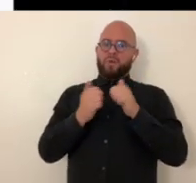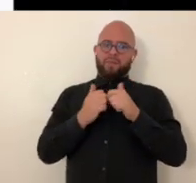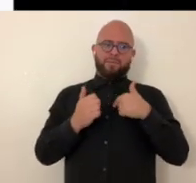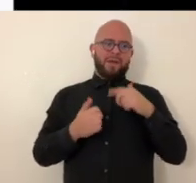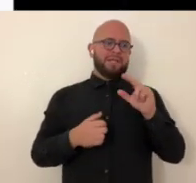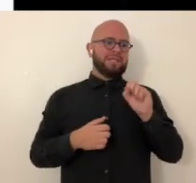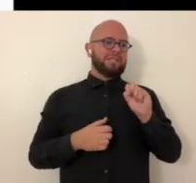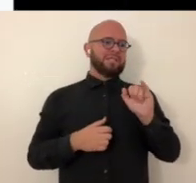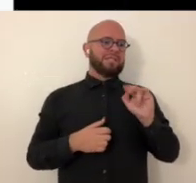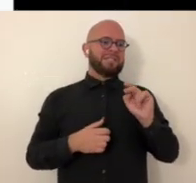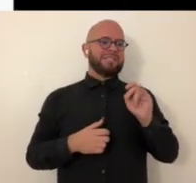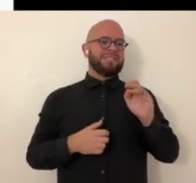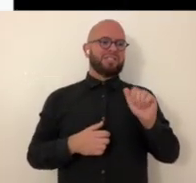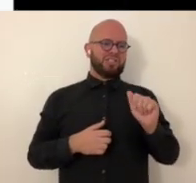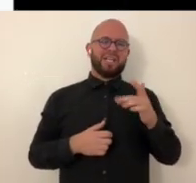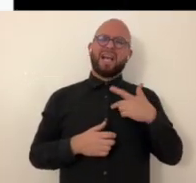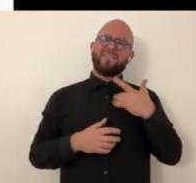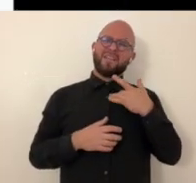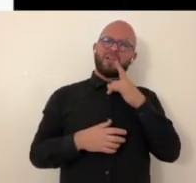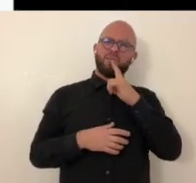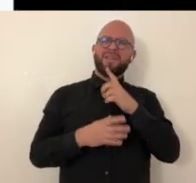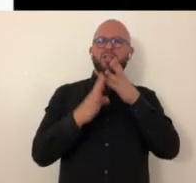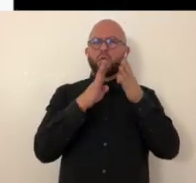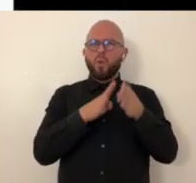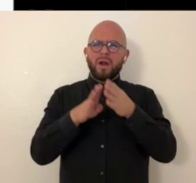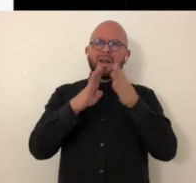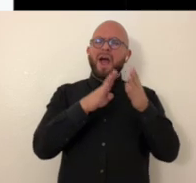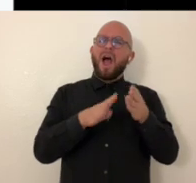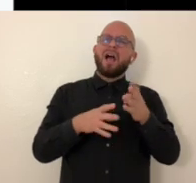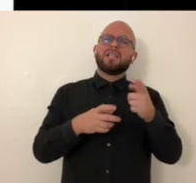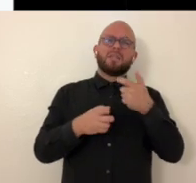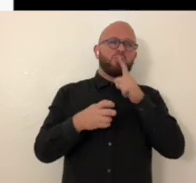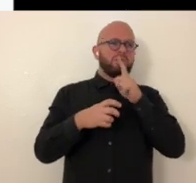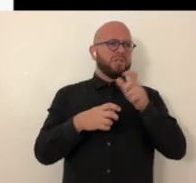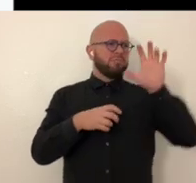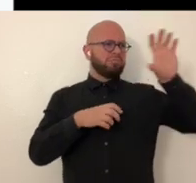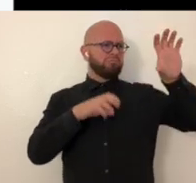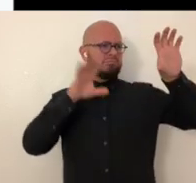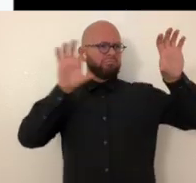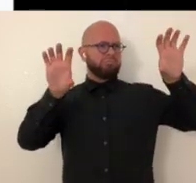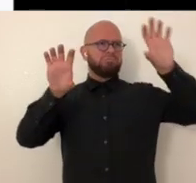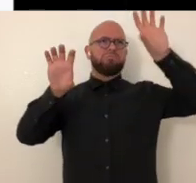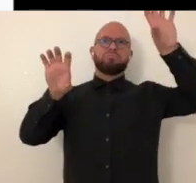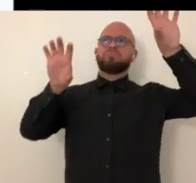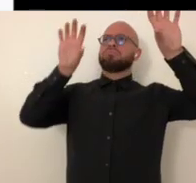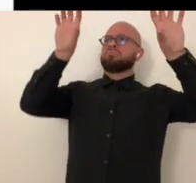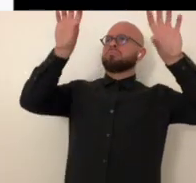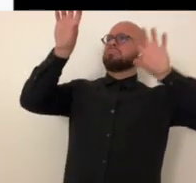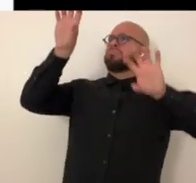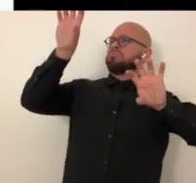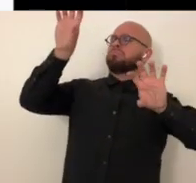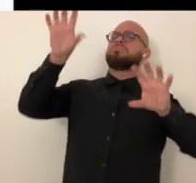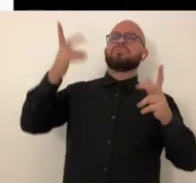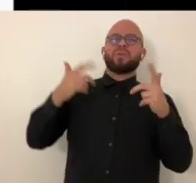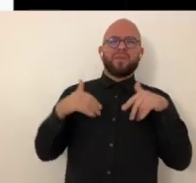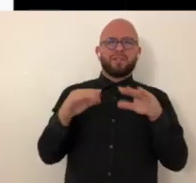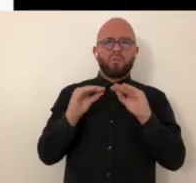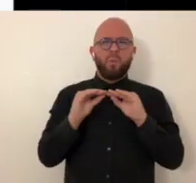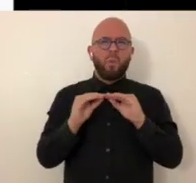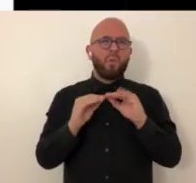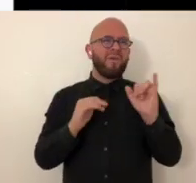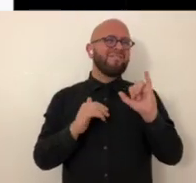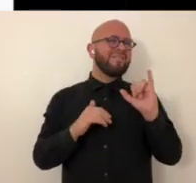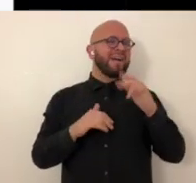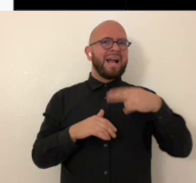really tie that to my autism i view my autism when i see it with my synesthesia as this very sort of organizing principle that kind of segments things